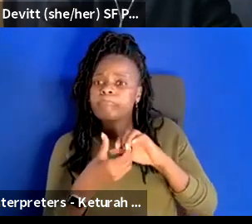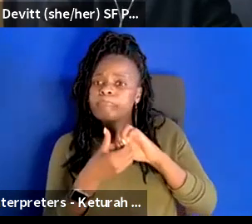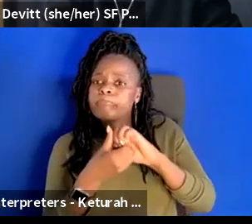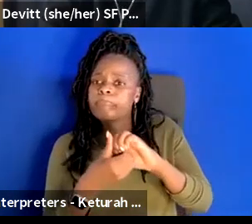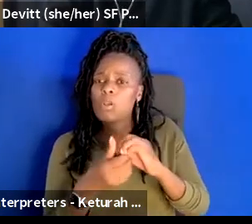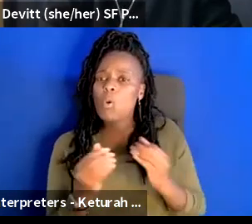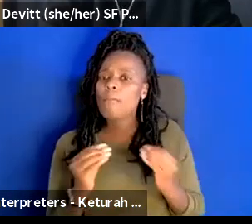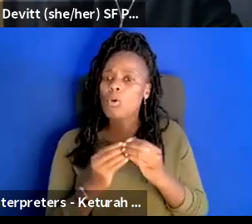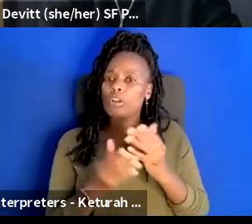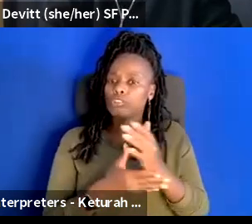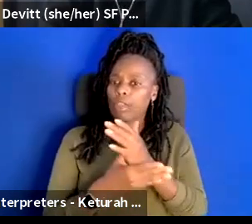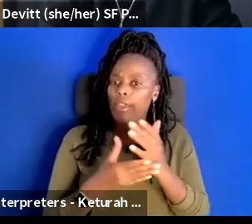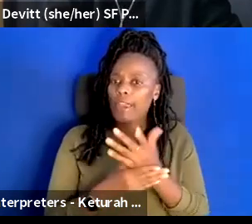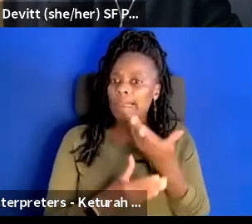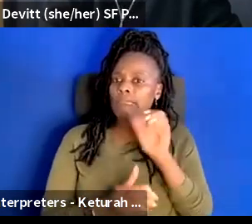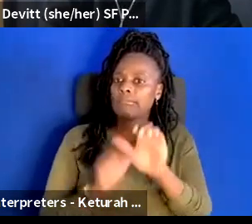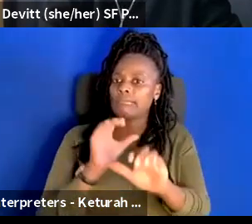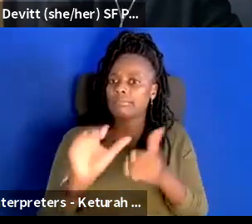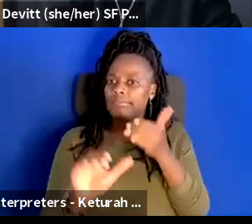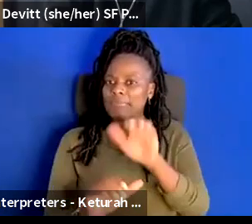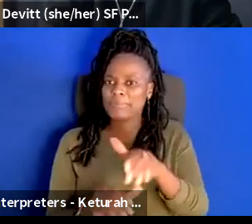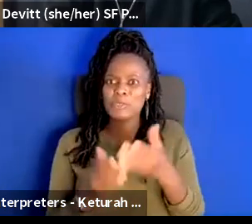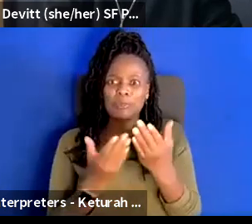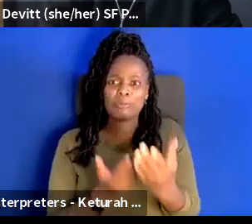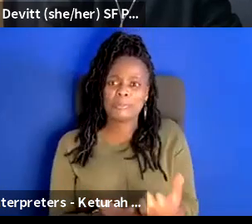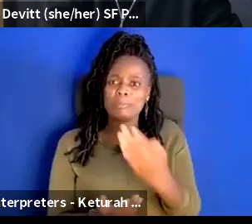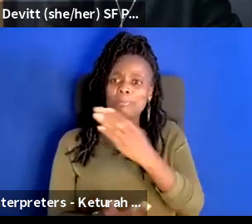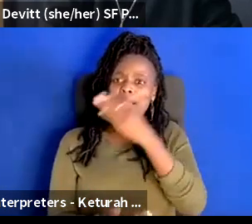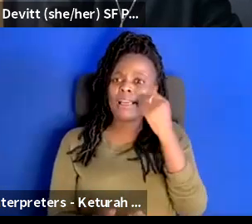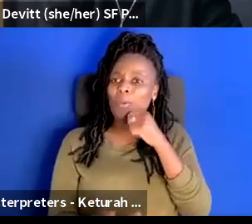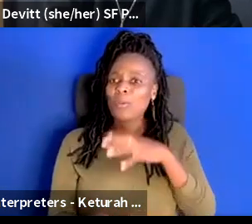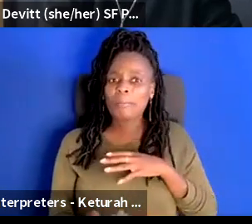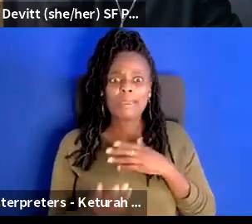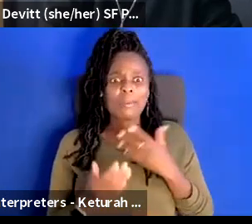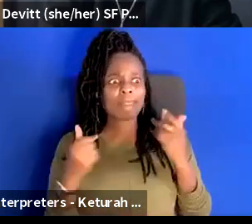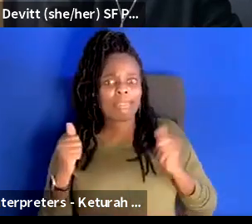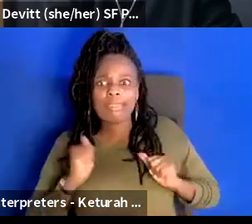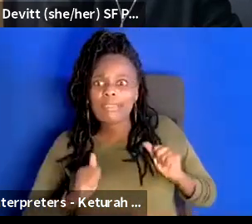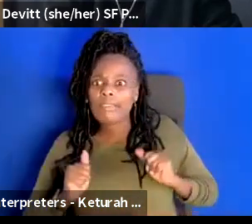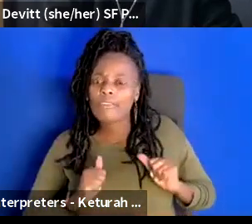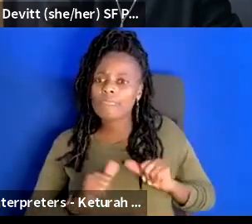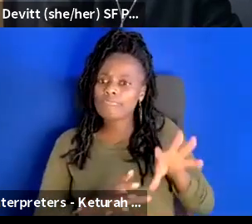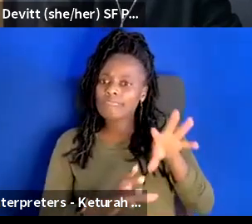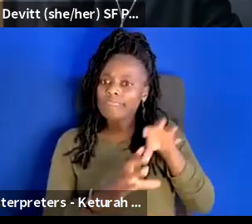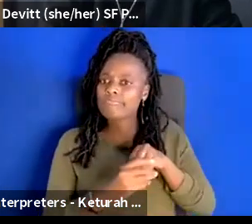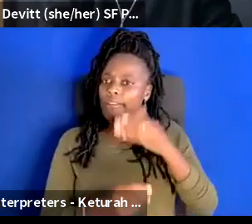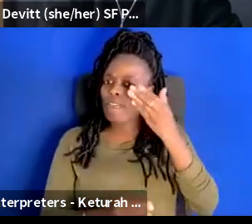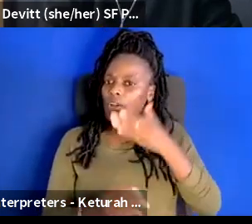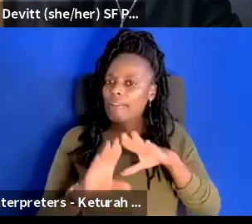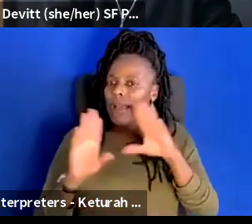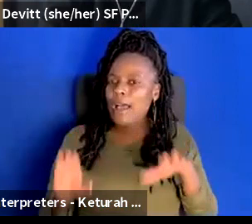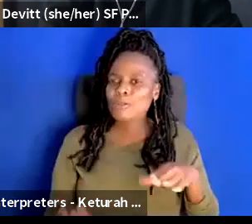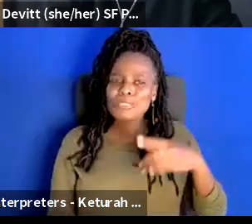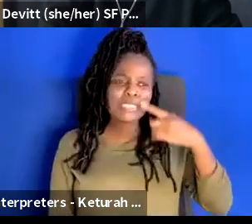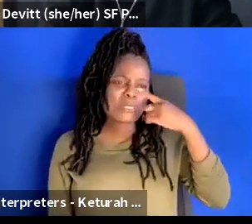sharing those more and more so as a black woman who has been to a lot of theater that has been in the front of house of several different theaters could you spell out